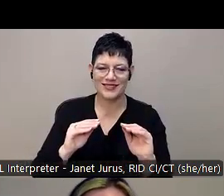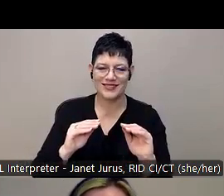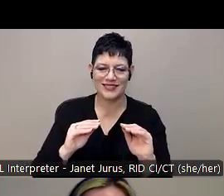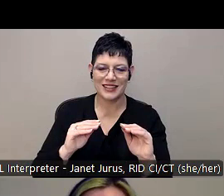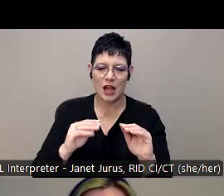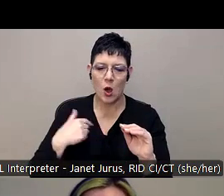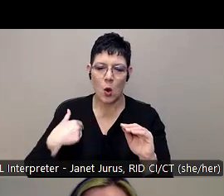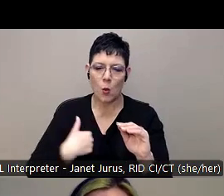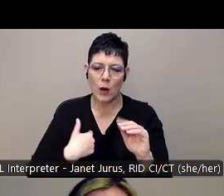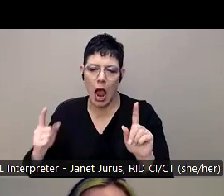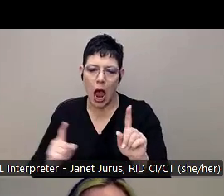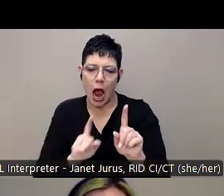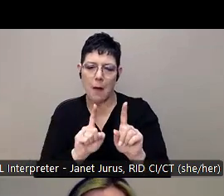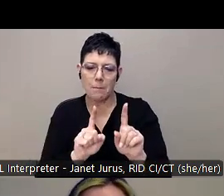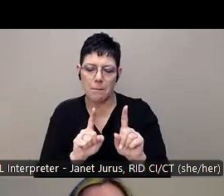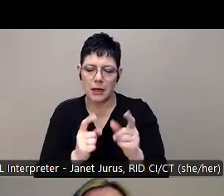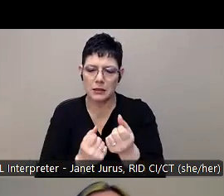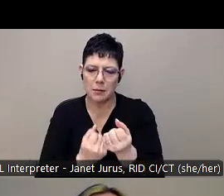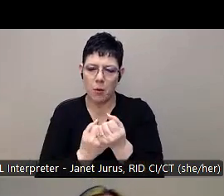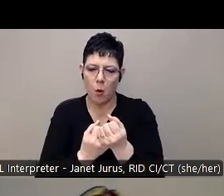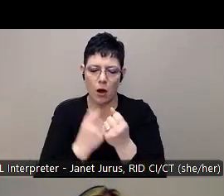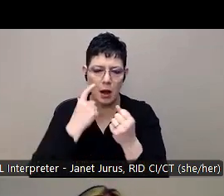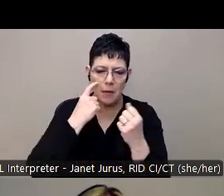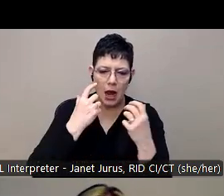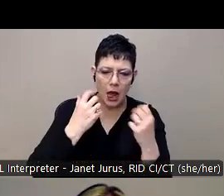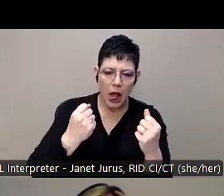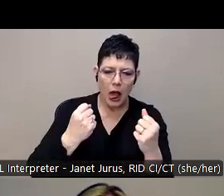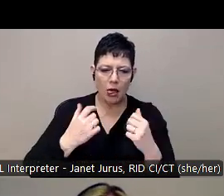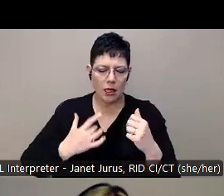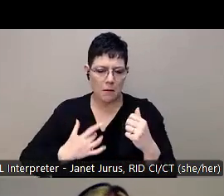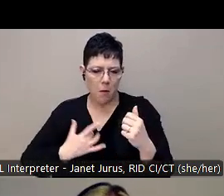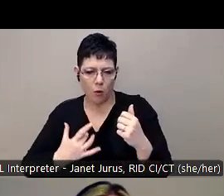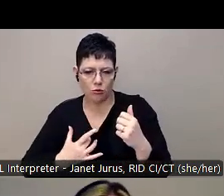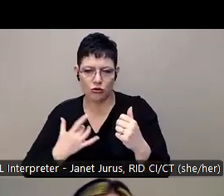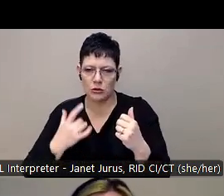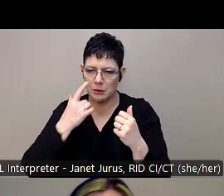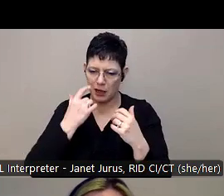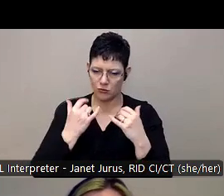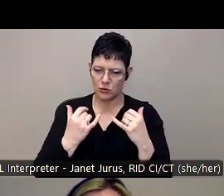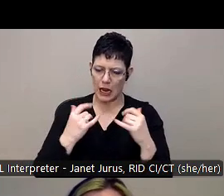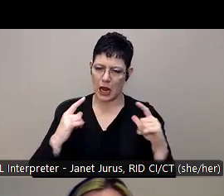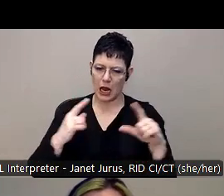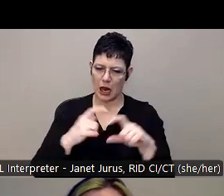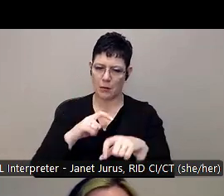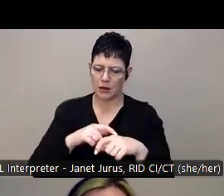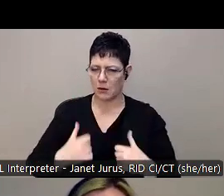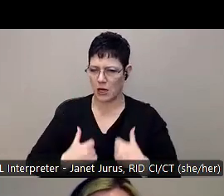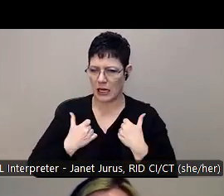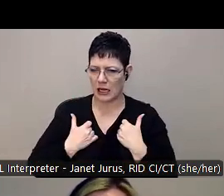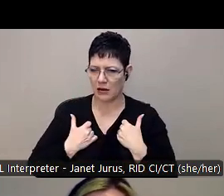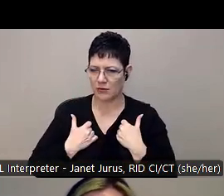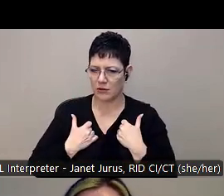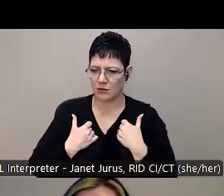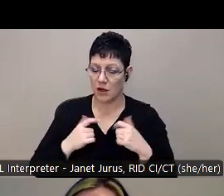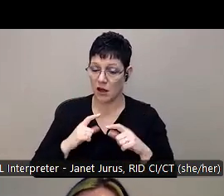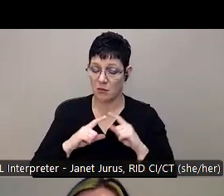the support that kids need emotionally, mentally, especially in today's day and age. But that's not always the